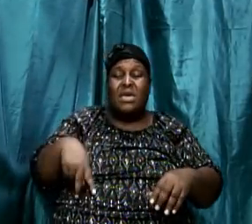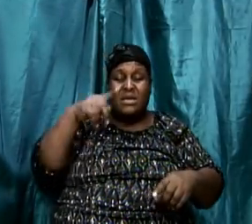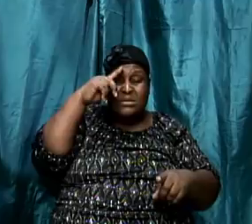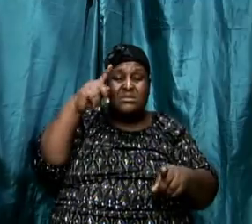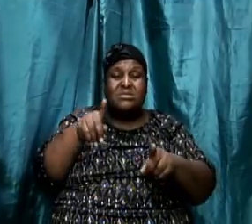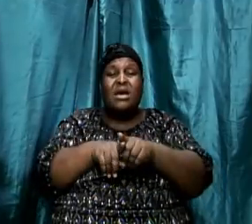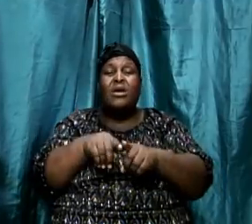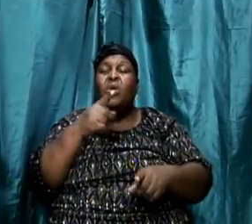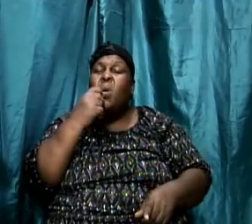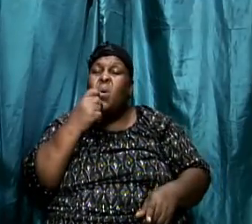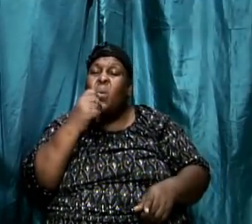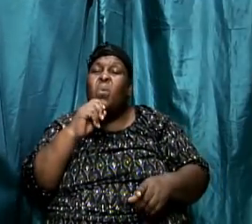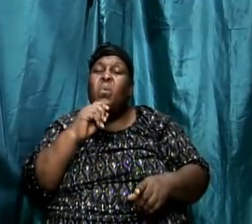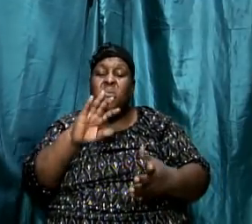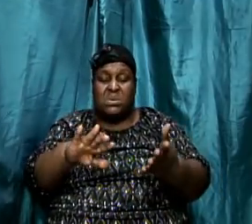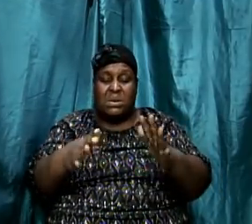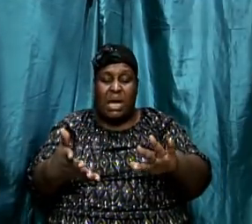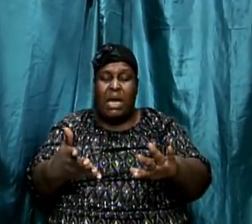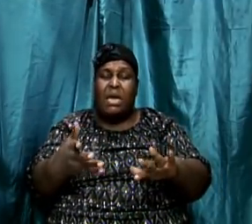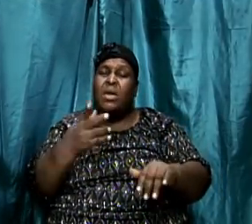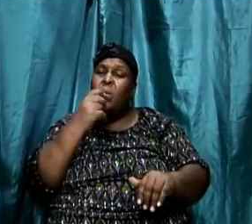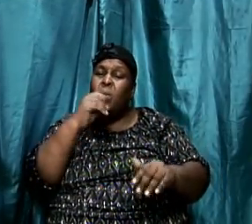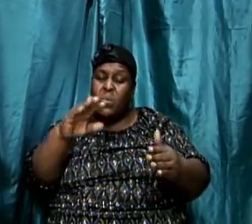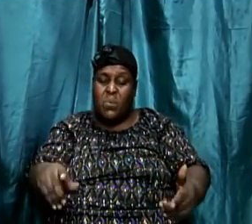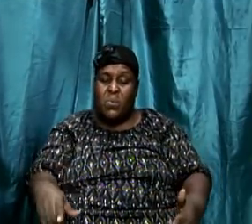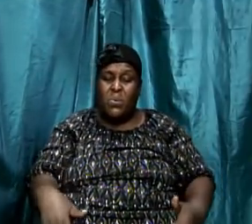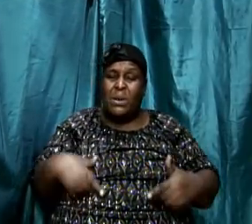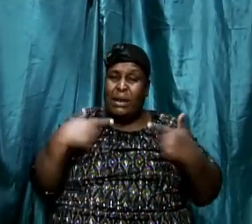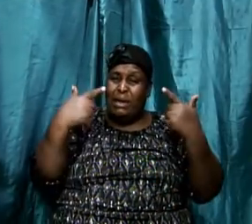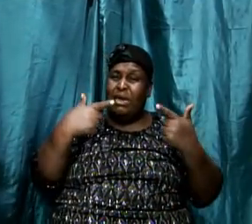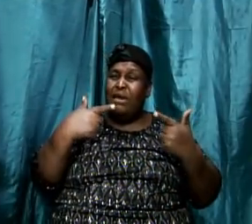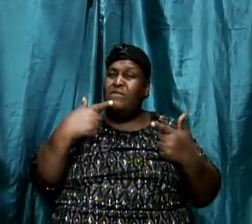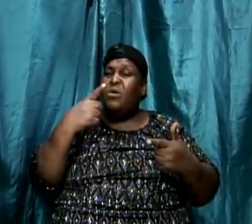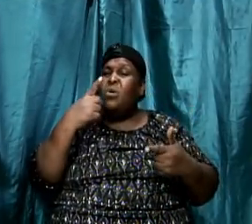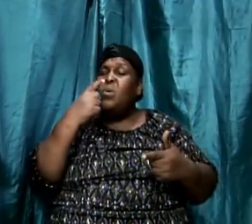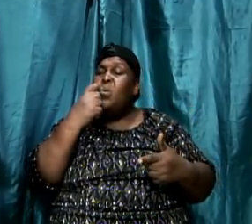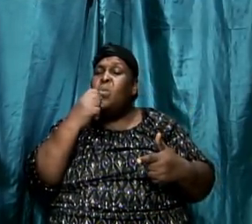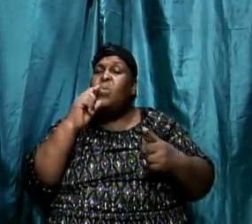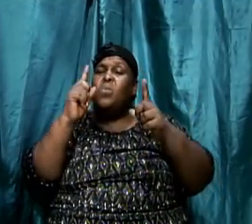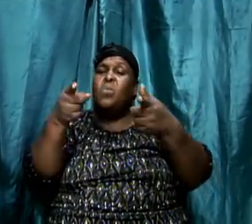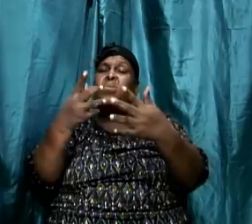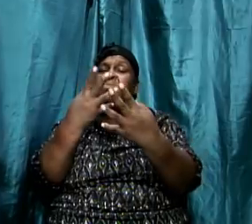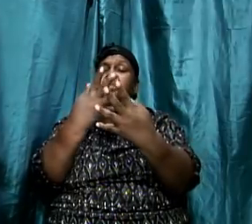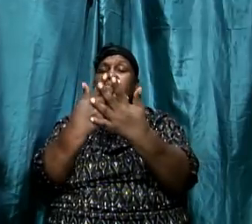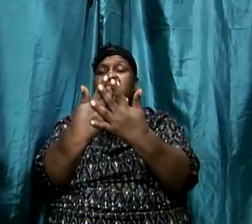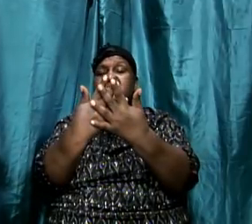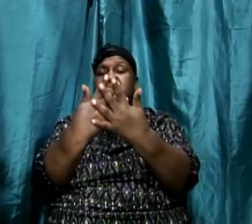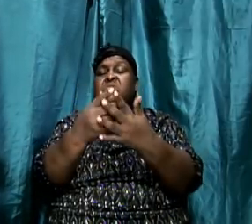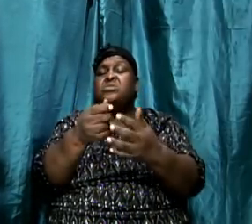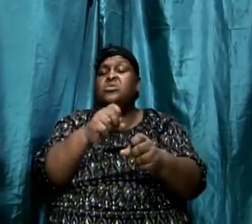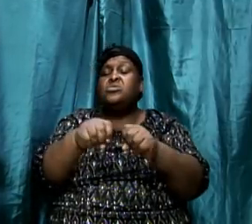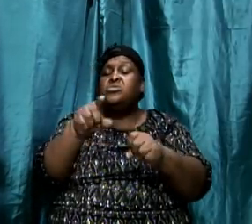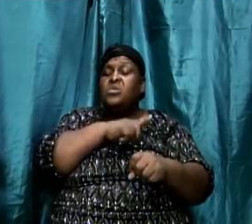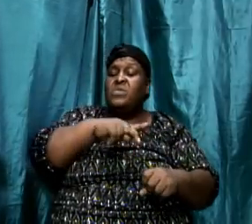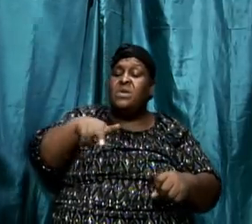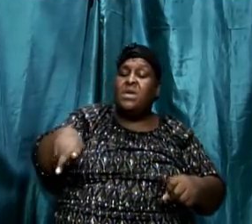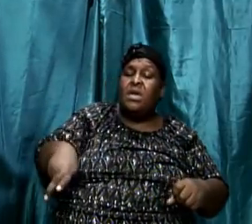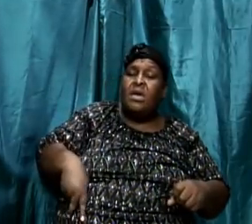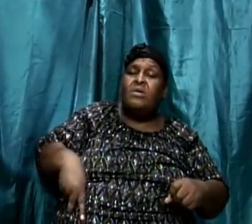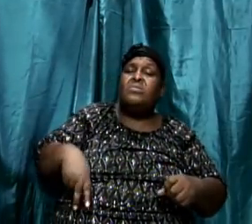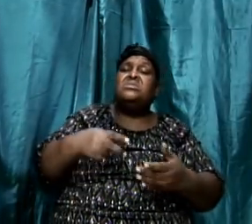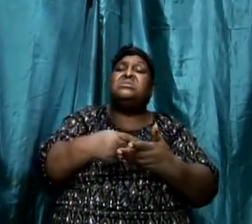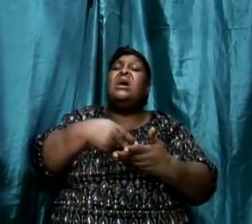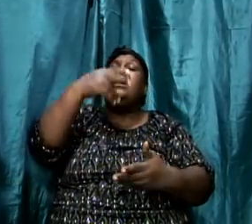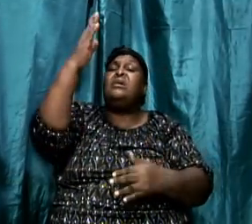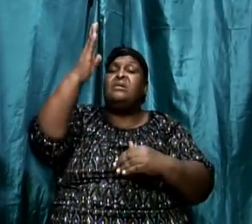prison, all of these things. So, the king was higher than the law. You see, by the time we read the story